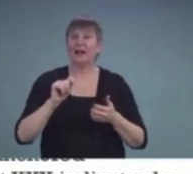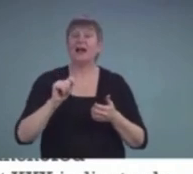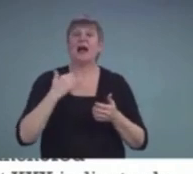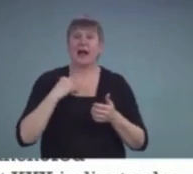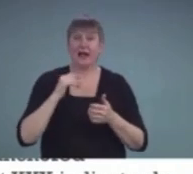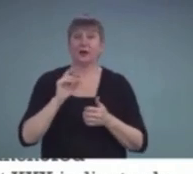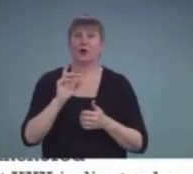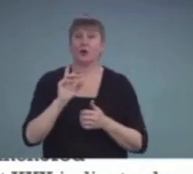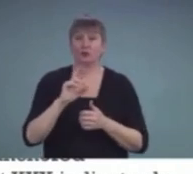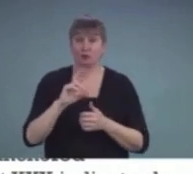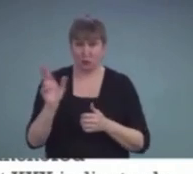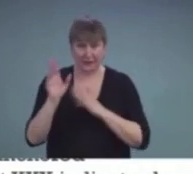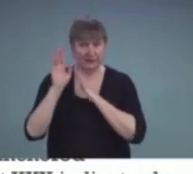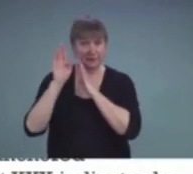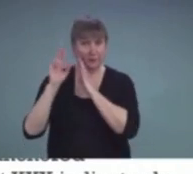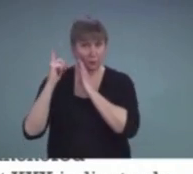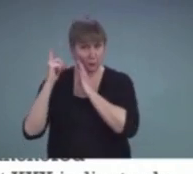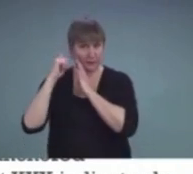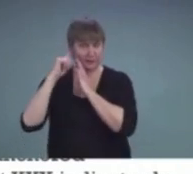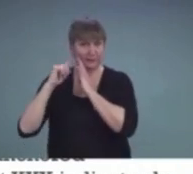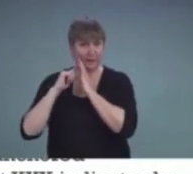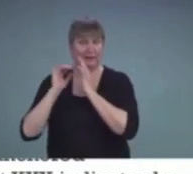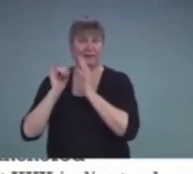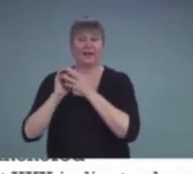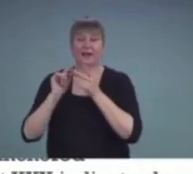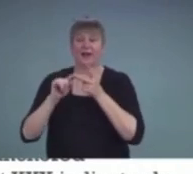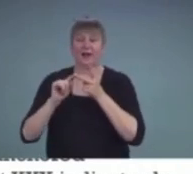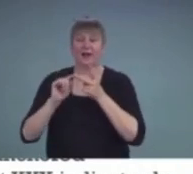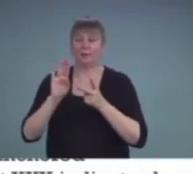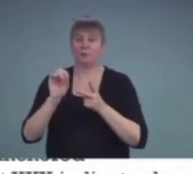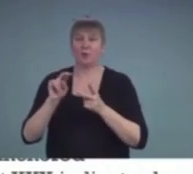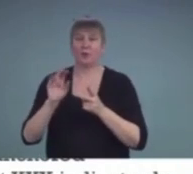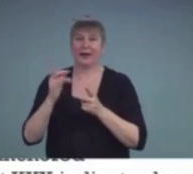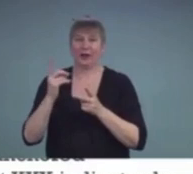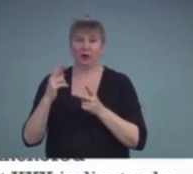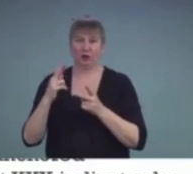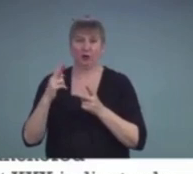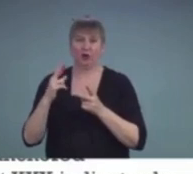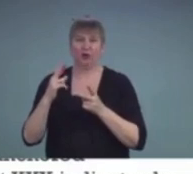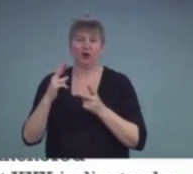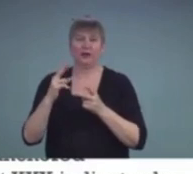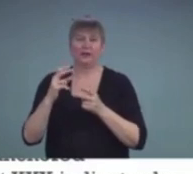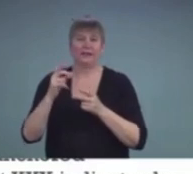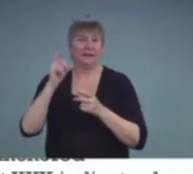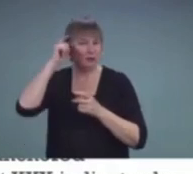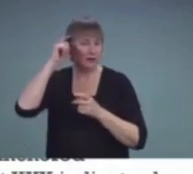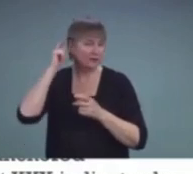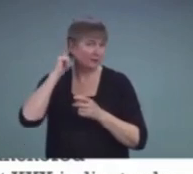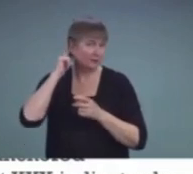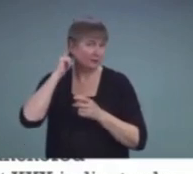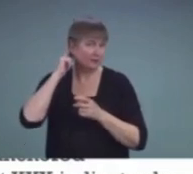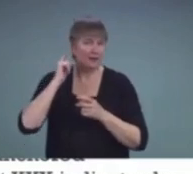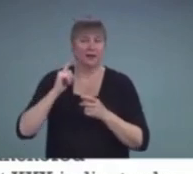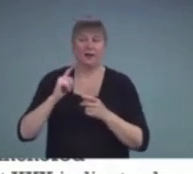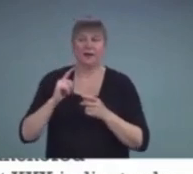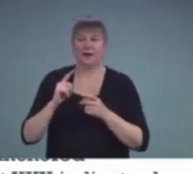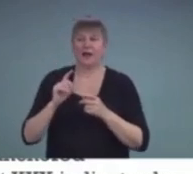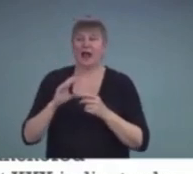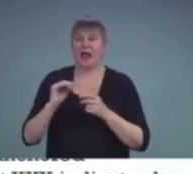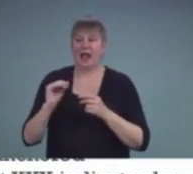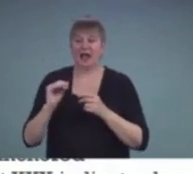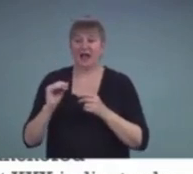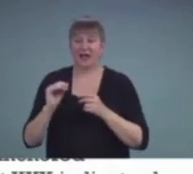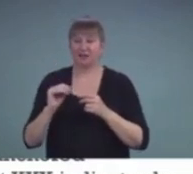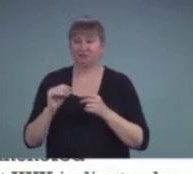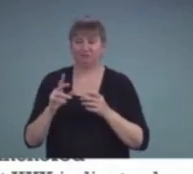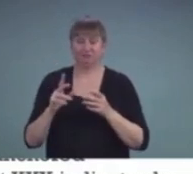single-sided deafness, that he wore a Ponto bone-anchored hearing aid on the right side, and that his last evaluation demonstrated